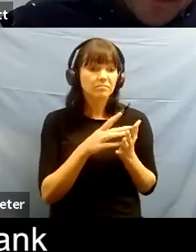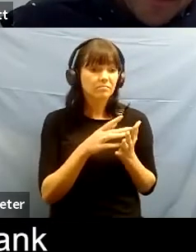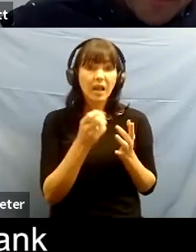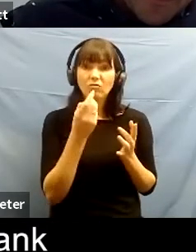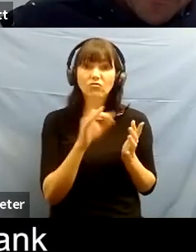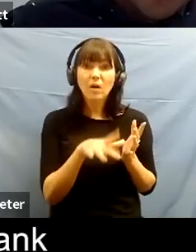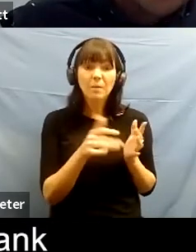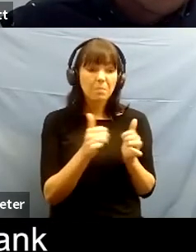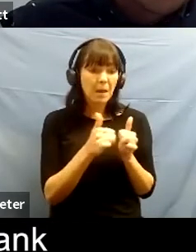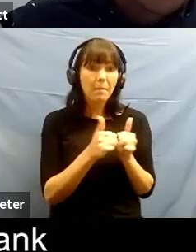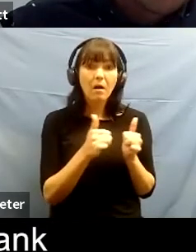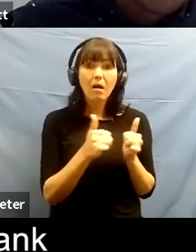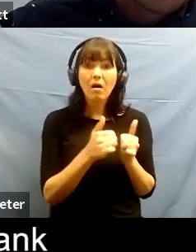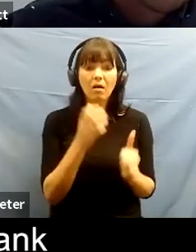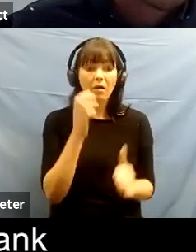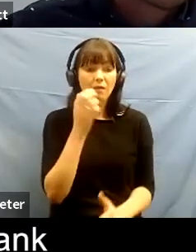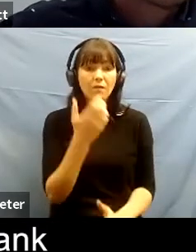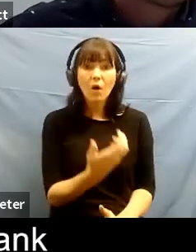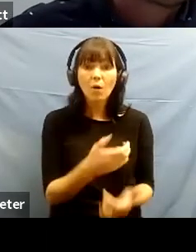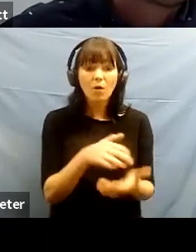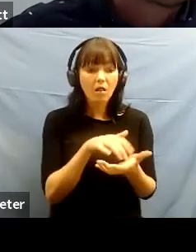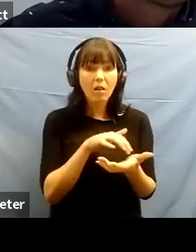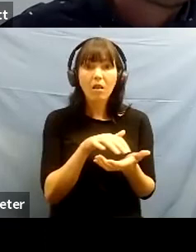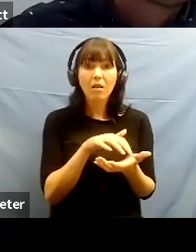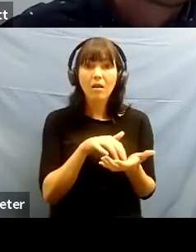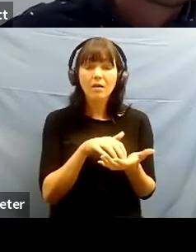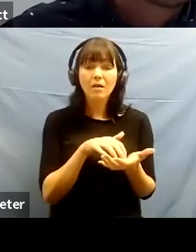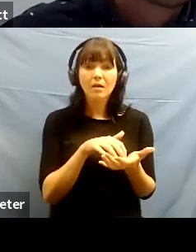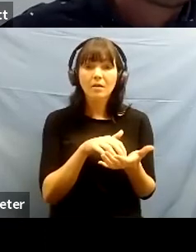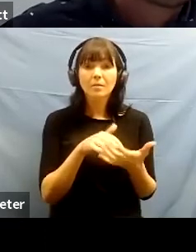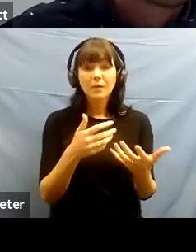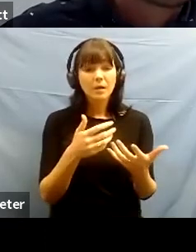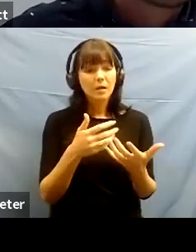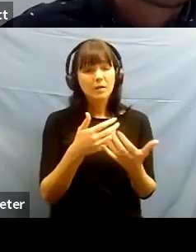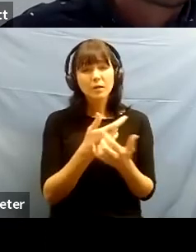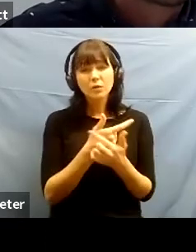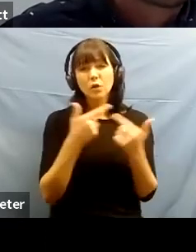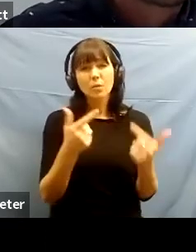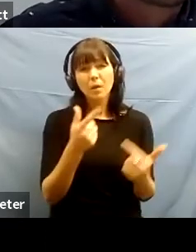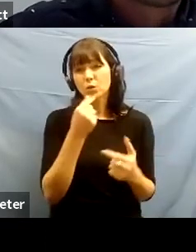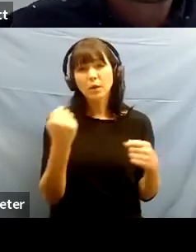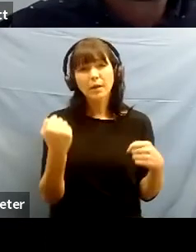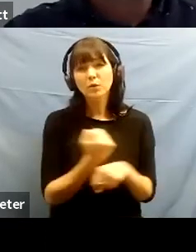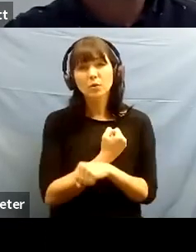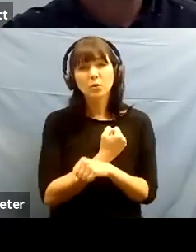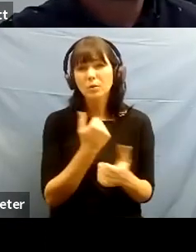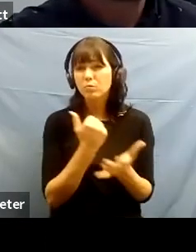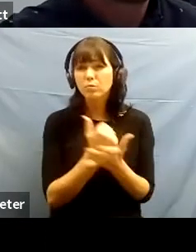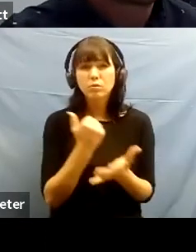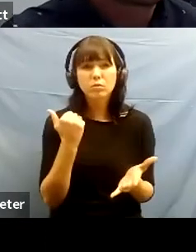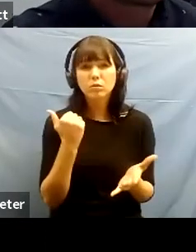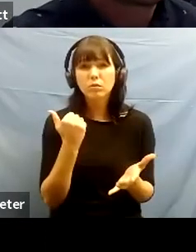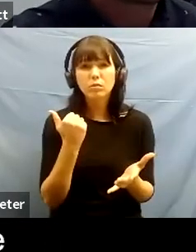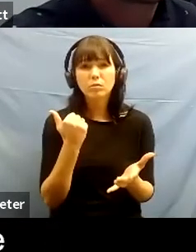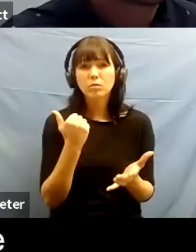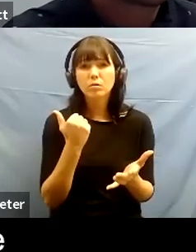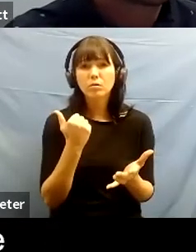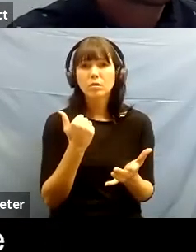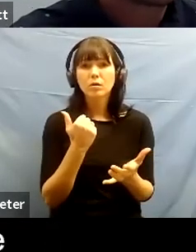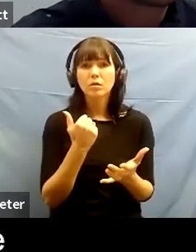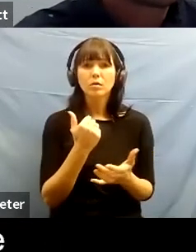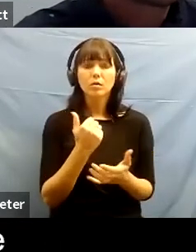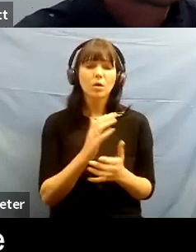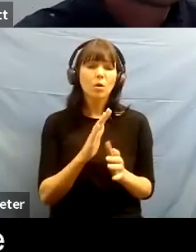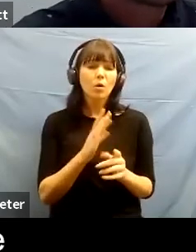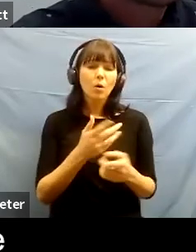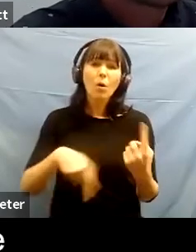endless blank blank page and know some people hate the blank page but i think it's great it will never leave you all of your lovers can leave you